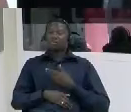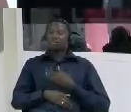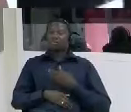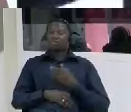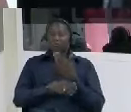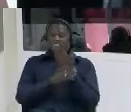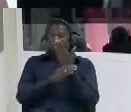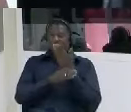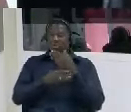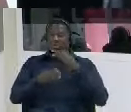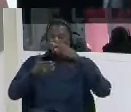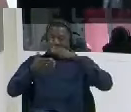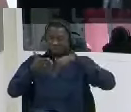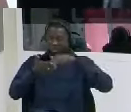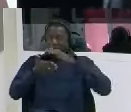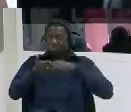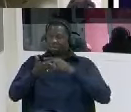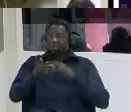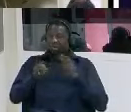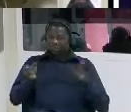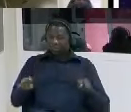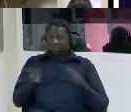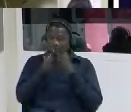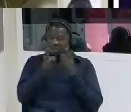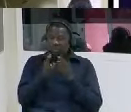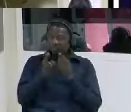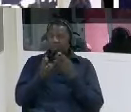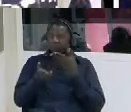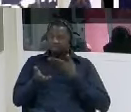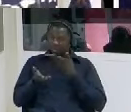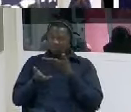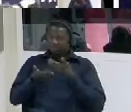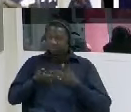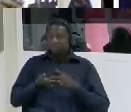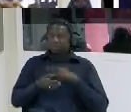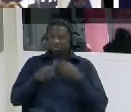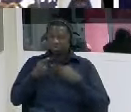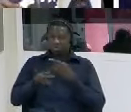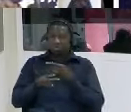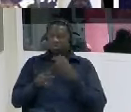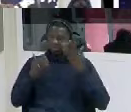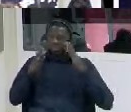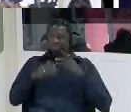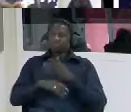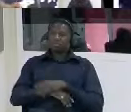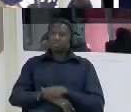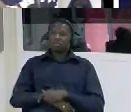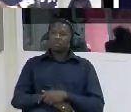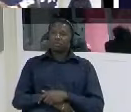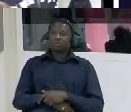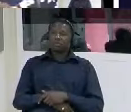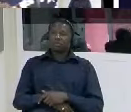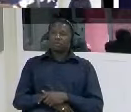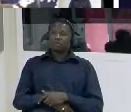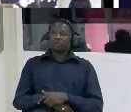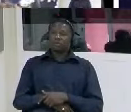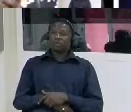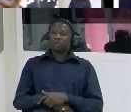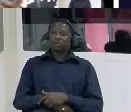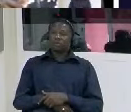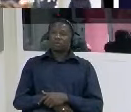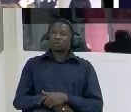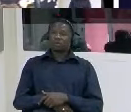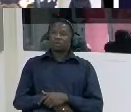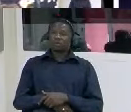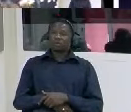witness let's just uh go back to after the trial um you mentioned that they failed to release you and